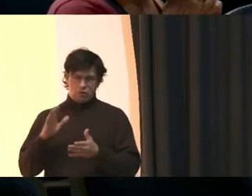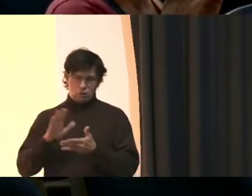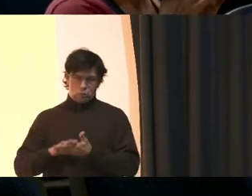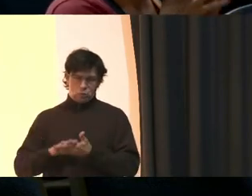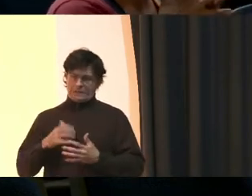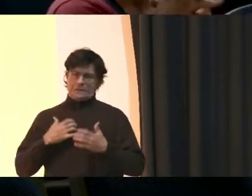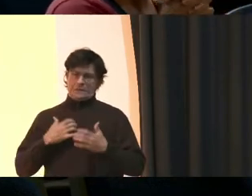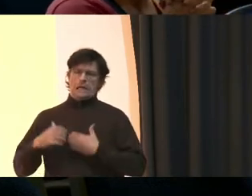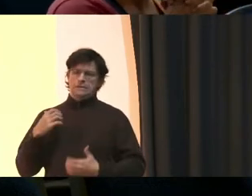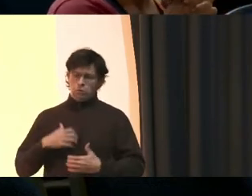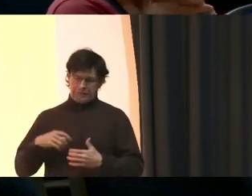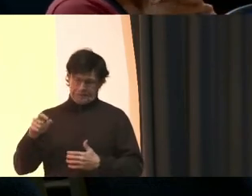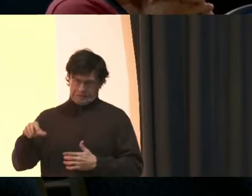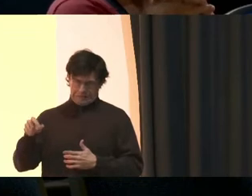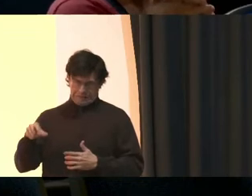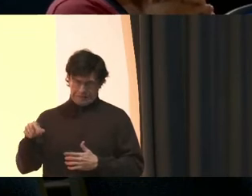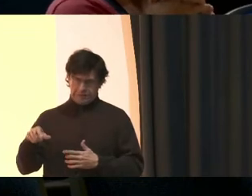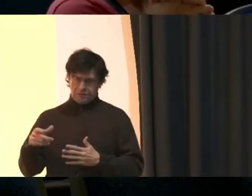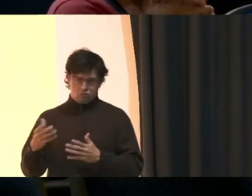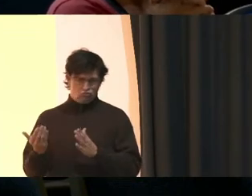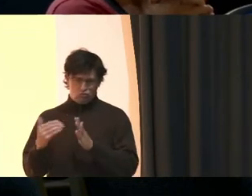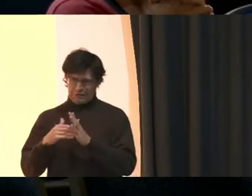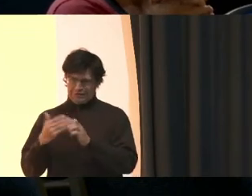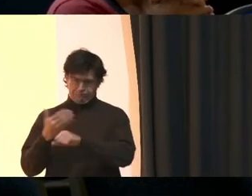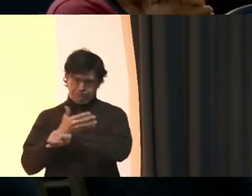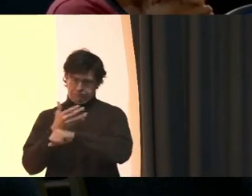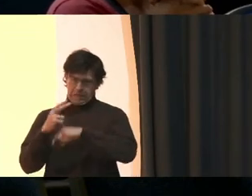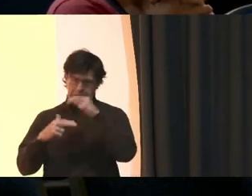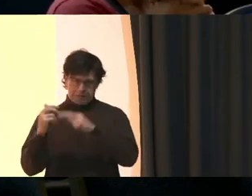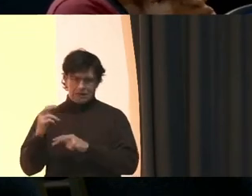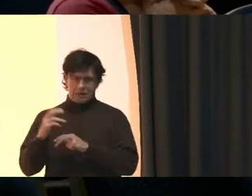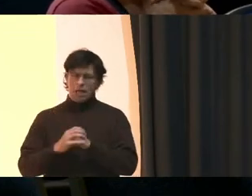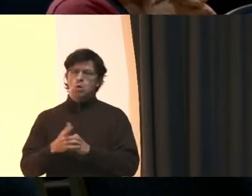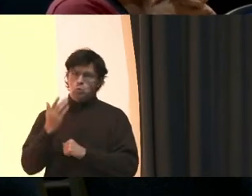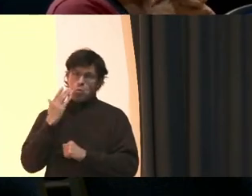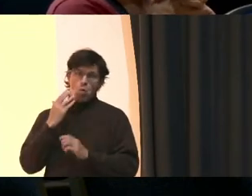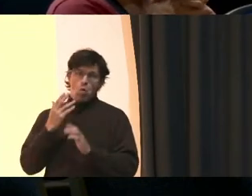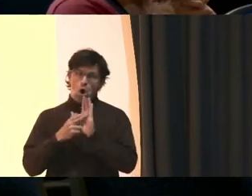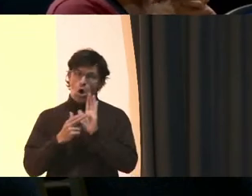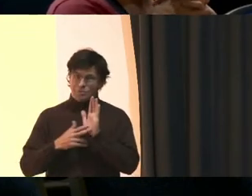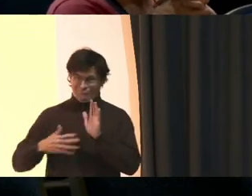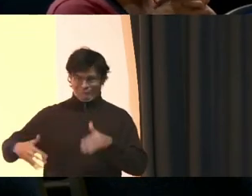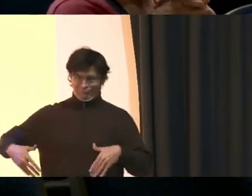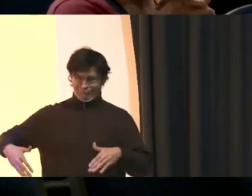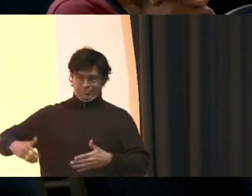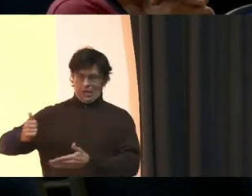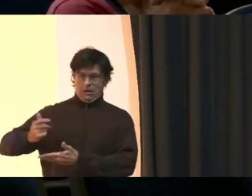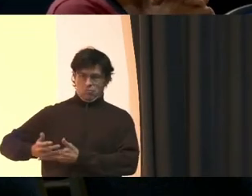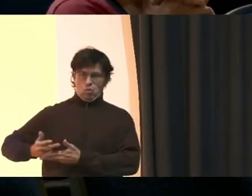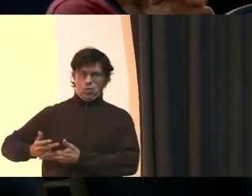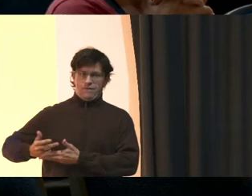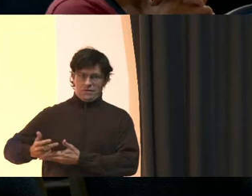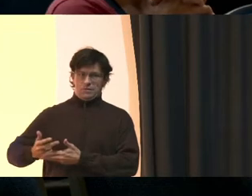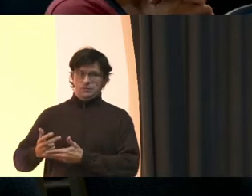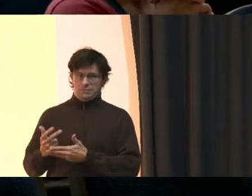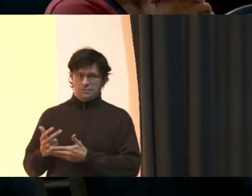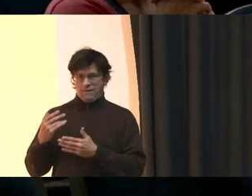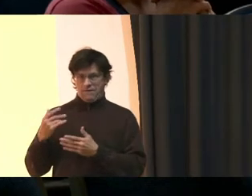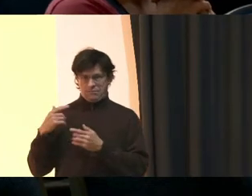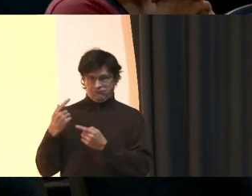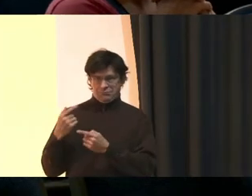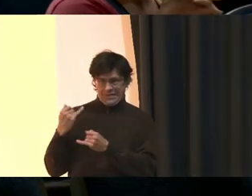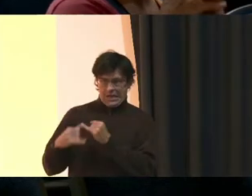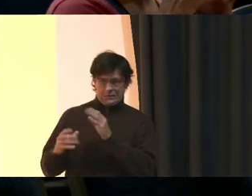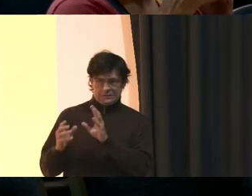desperately in need of being rebuilt And as you know The contract was not approved At last week's BOE meeting And